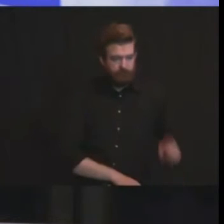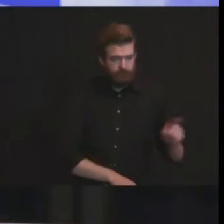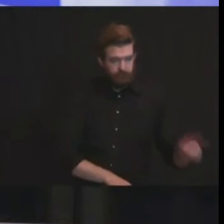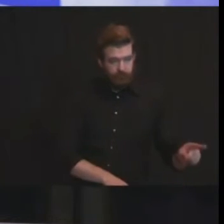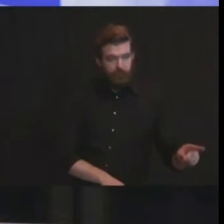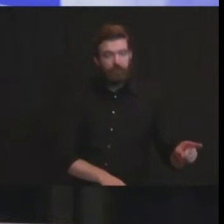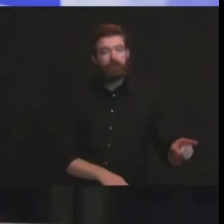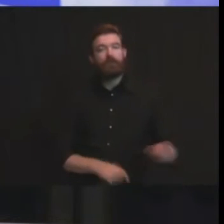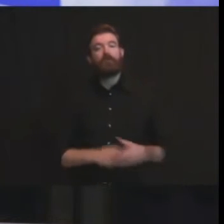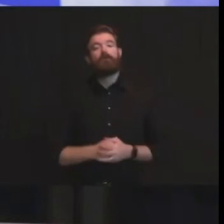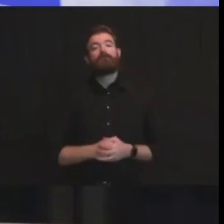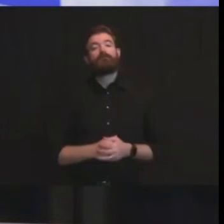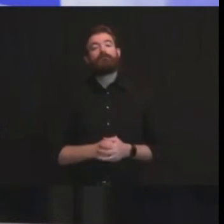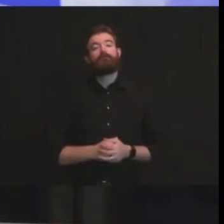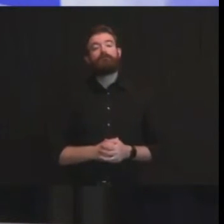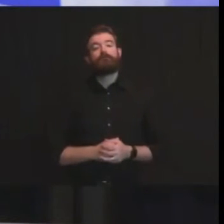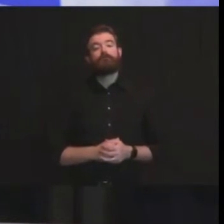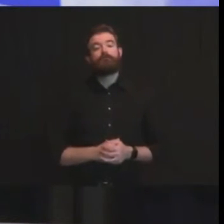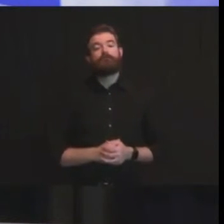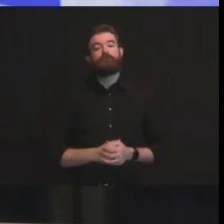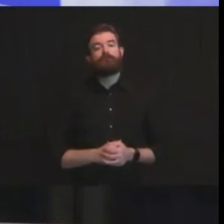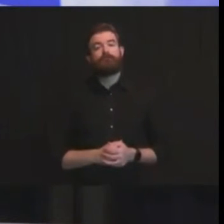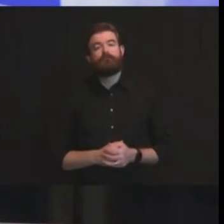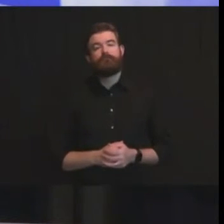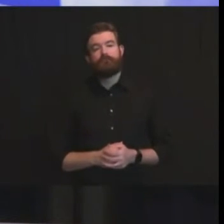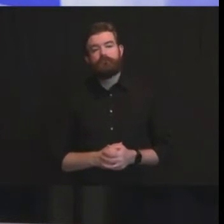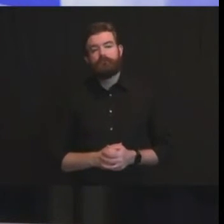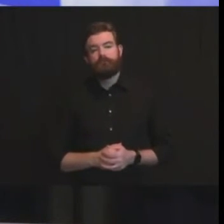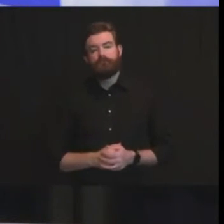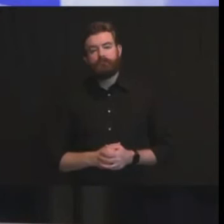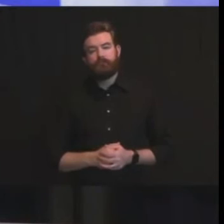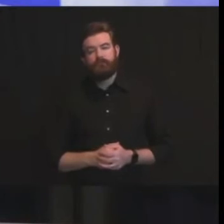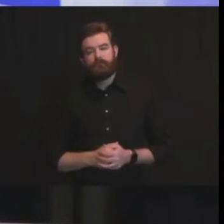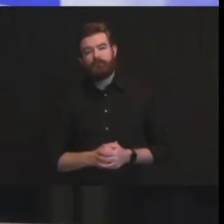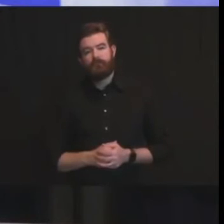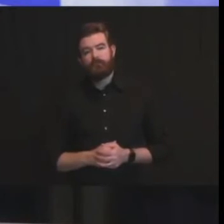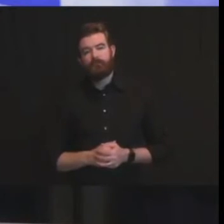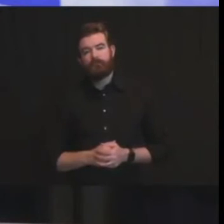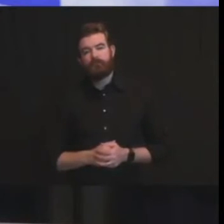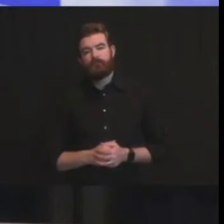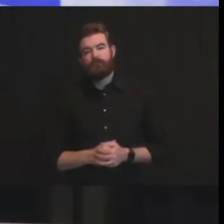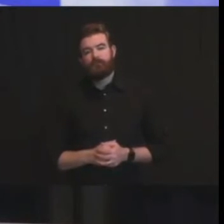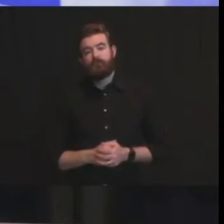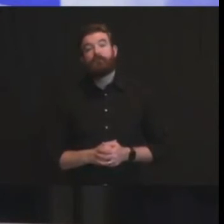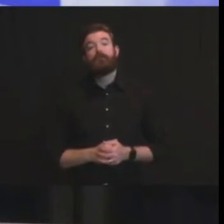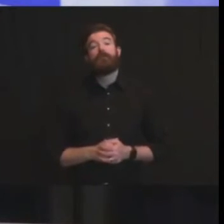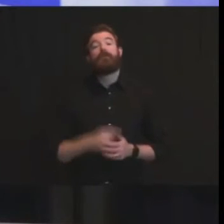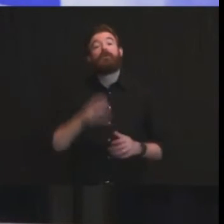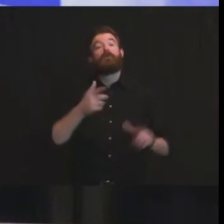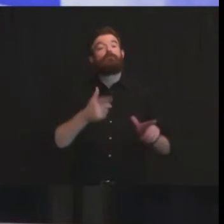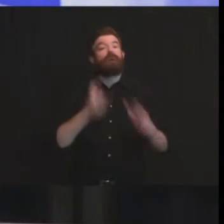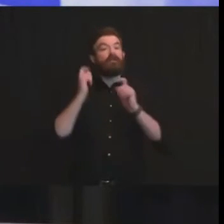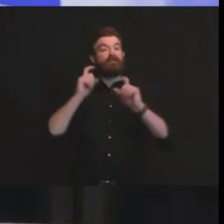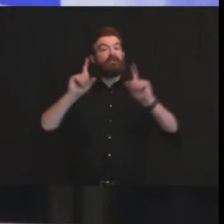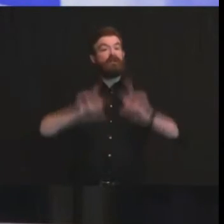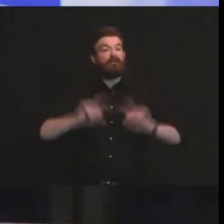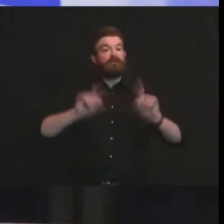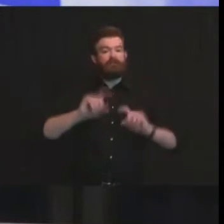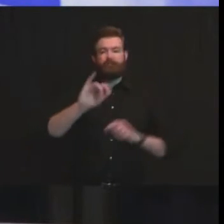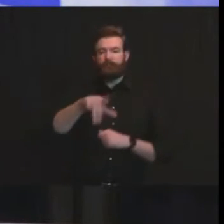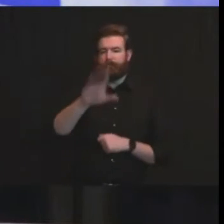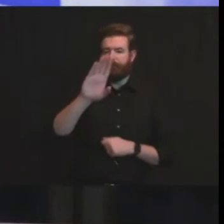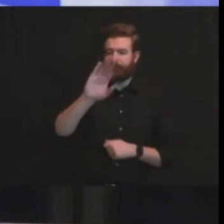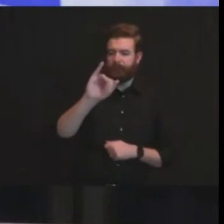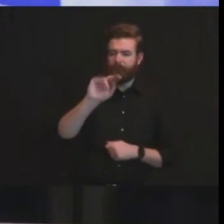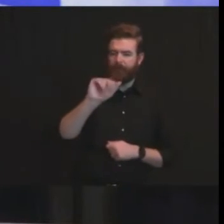and union in addition to use for our rapid test deployment binax tests have also been distributed